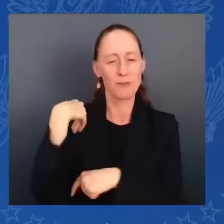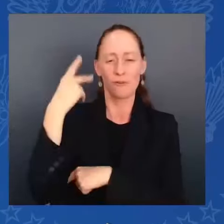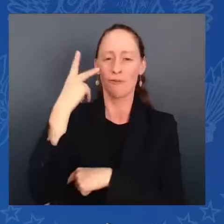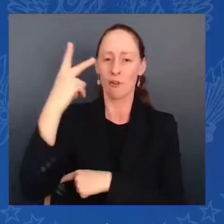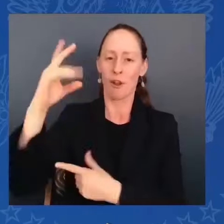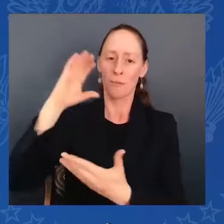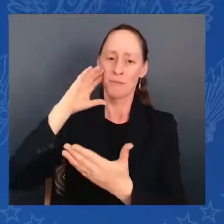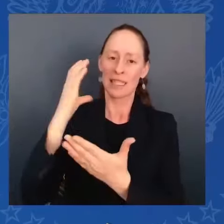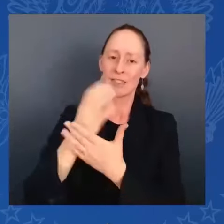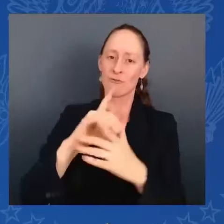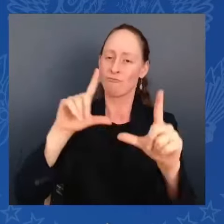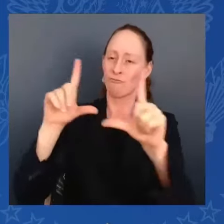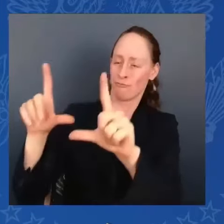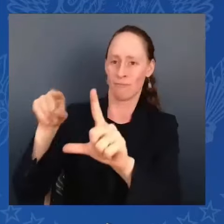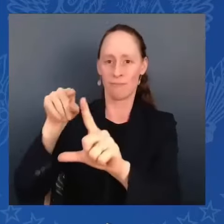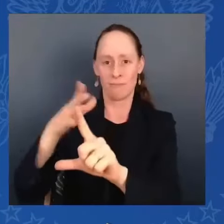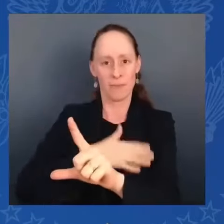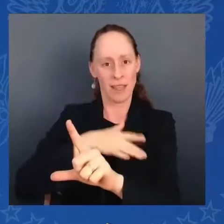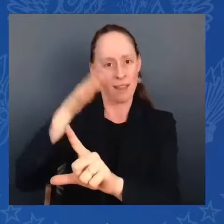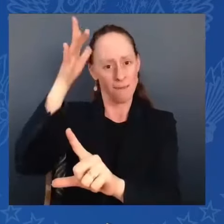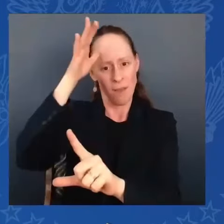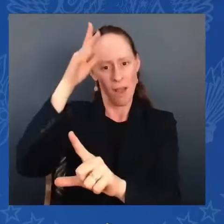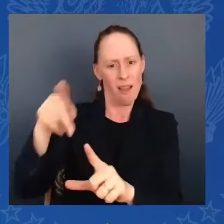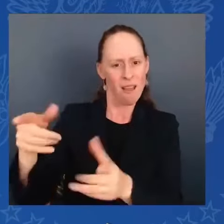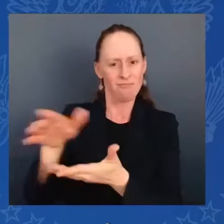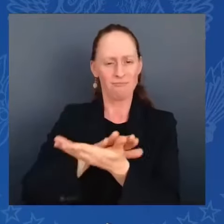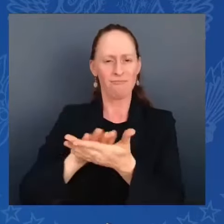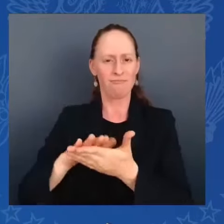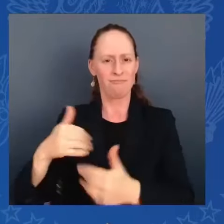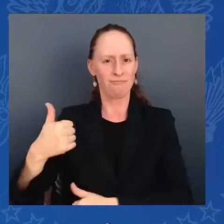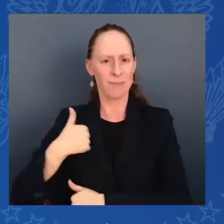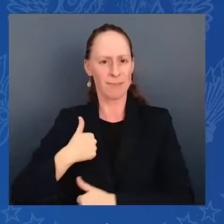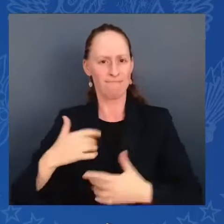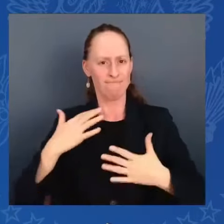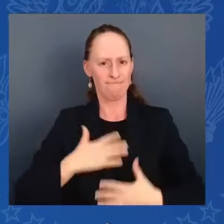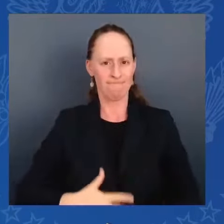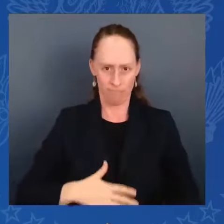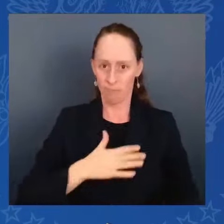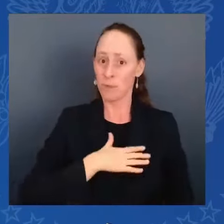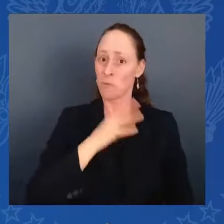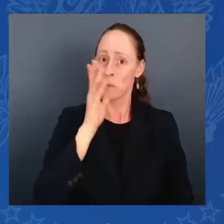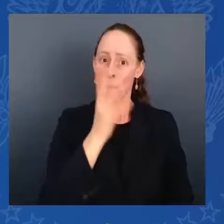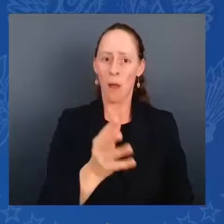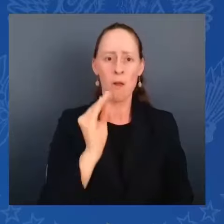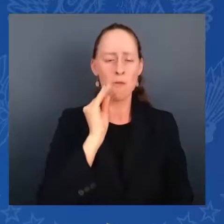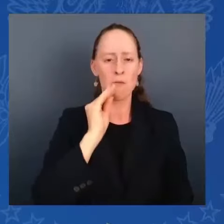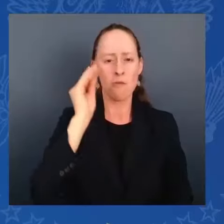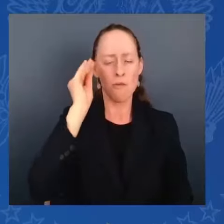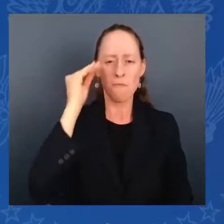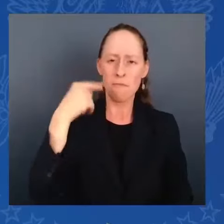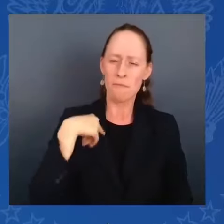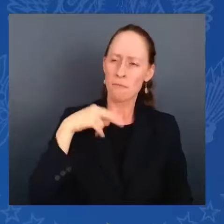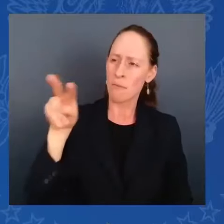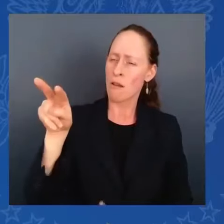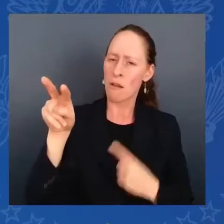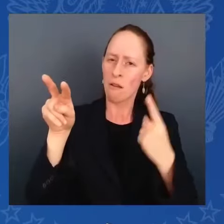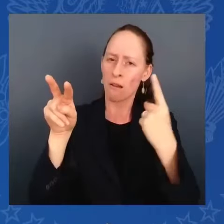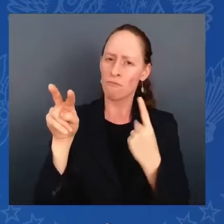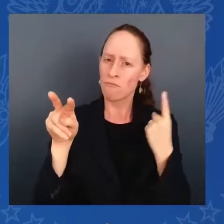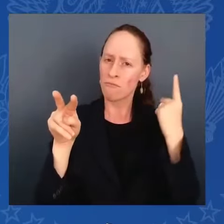We didn't really speak about it, but its very placement made it stand out. And as I grew older, I learned the story.